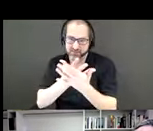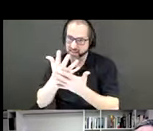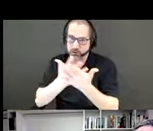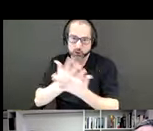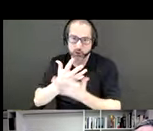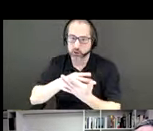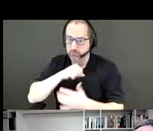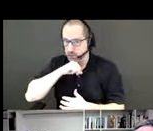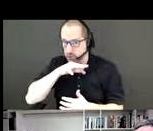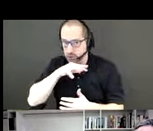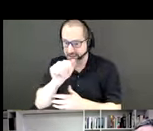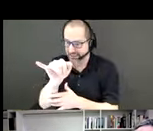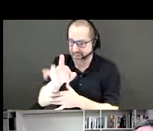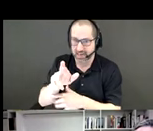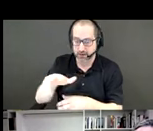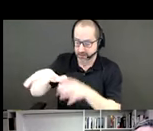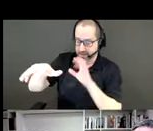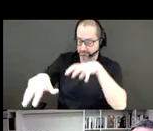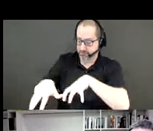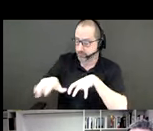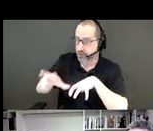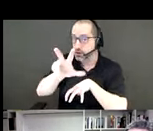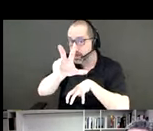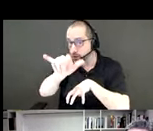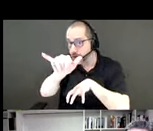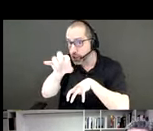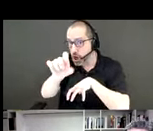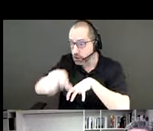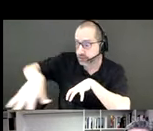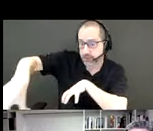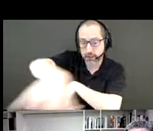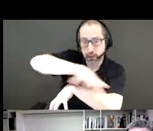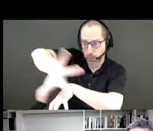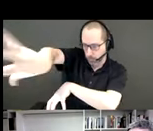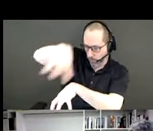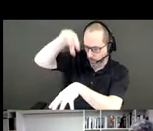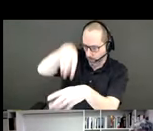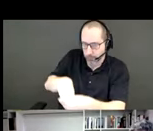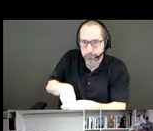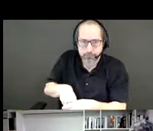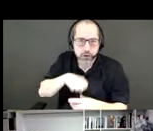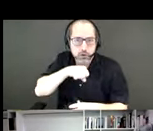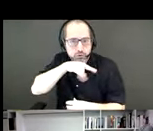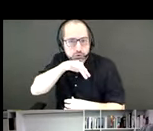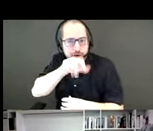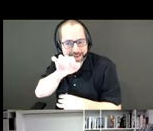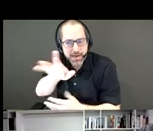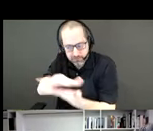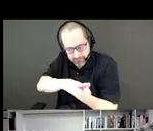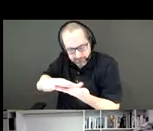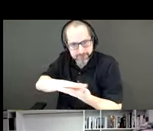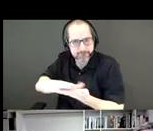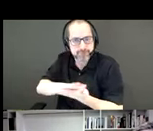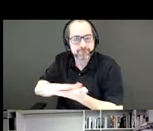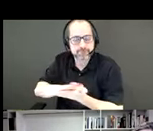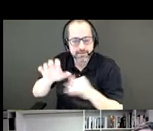within the 300 yards of the tree. So they make up just over 5% of the total tree population